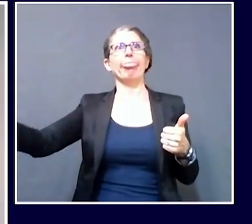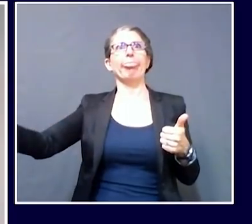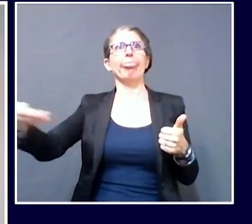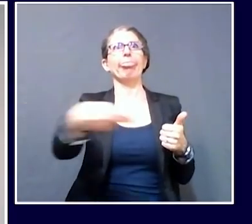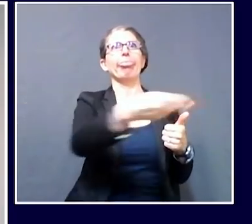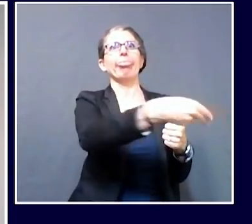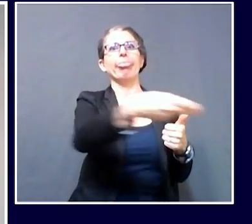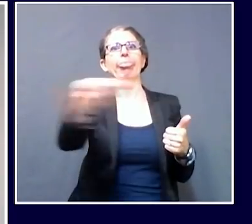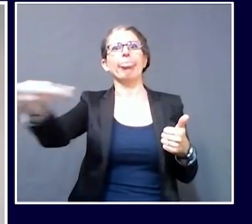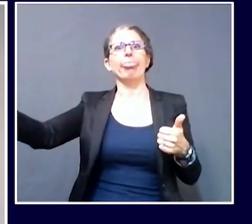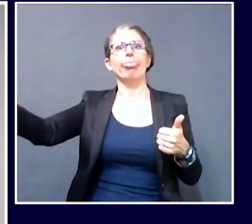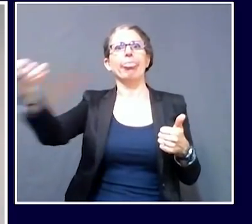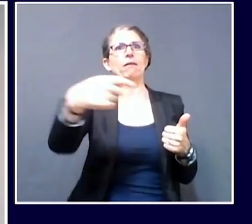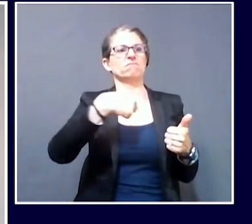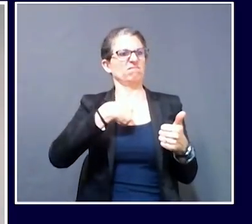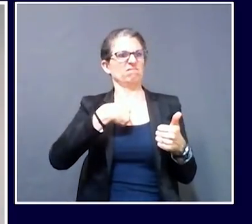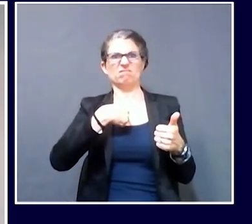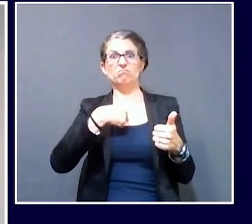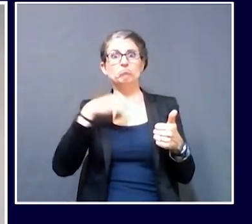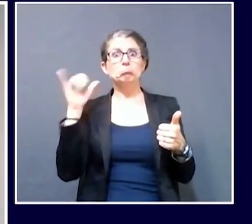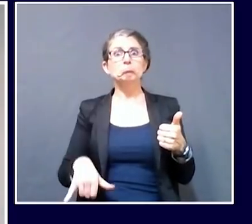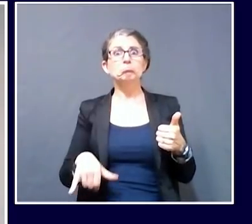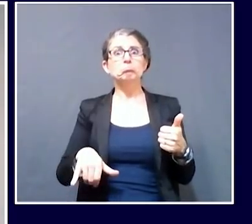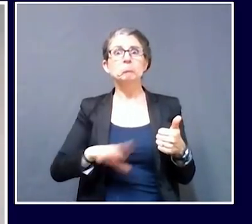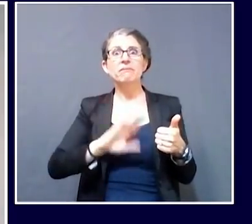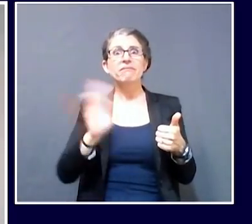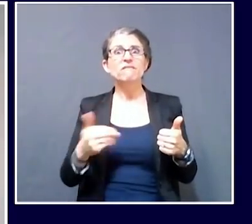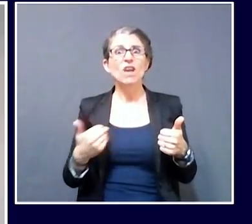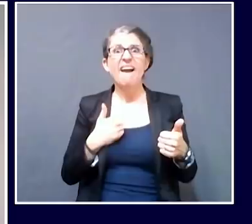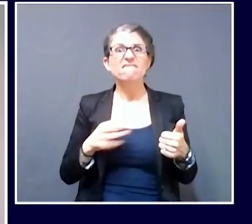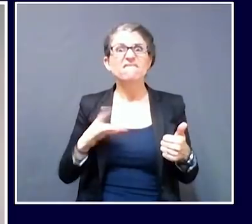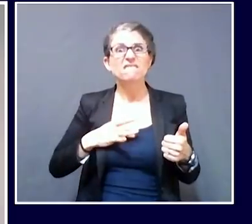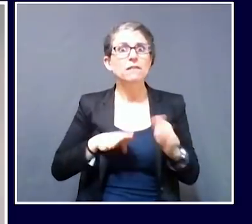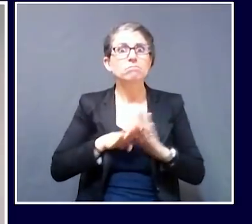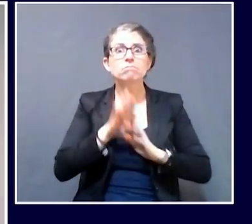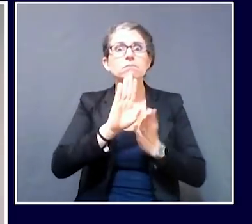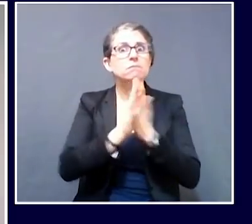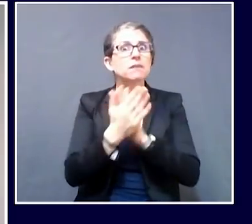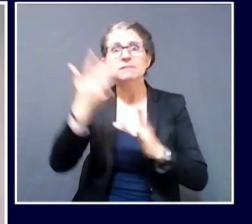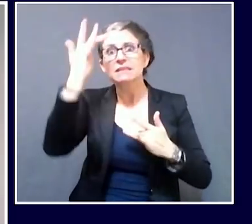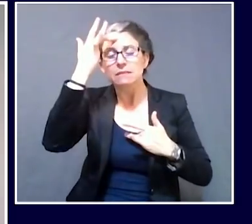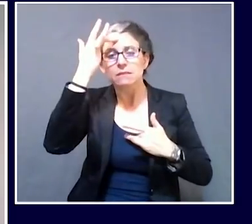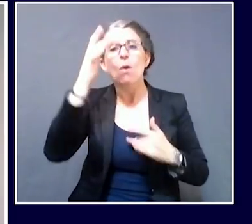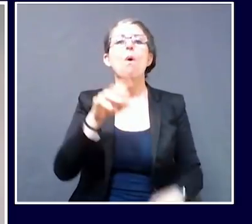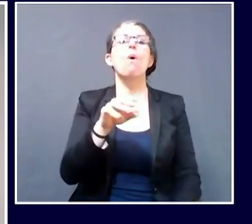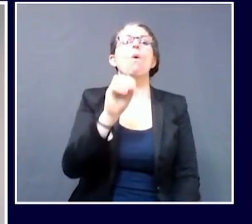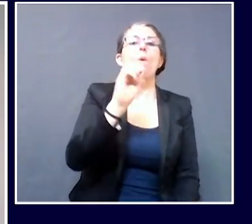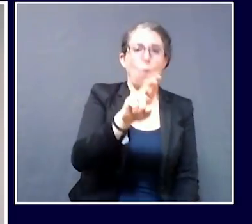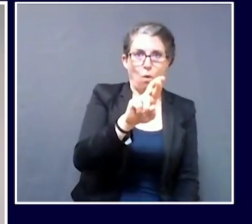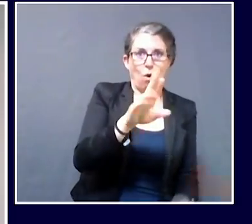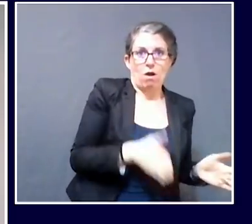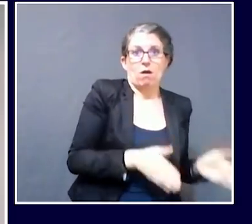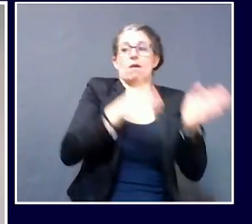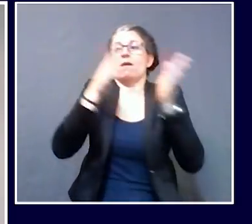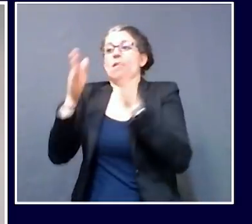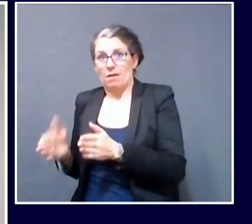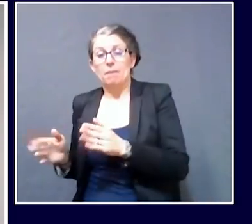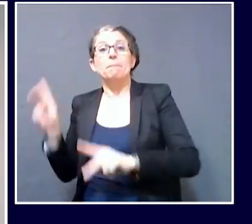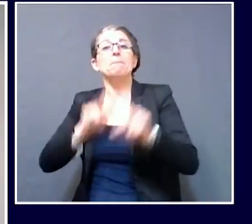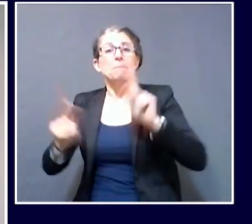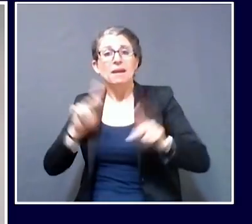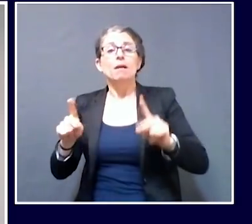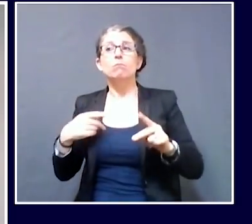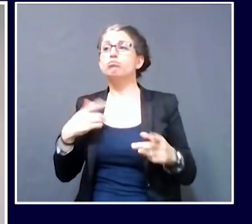What we know is that the bulk of the people who transmit COVID-19 when they don't have symptoms later